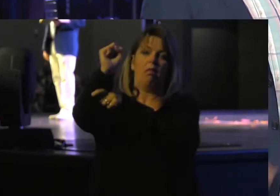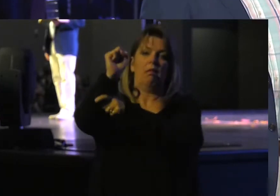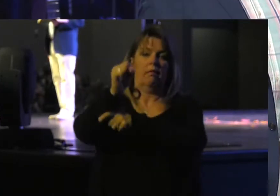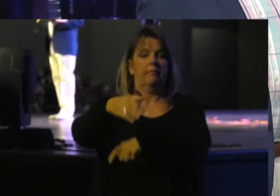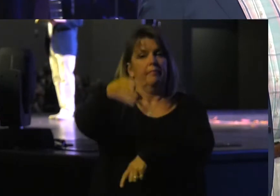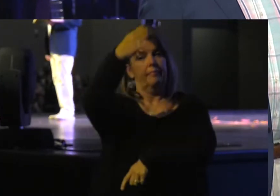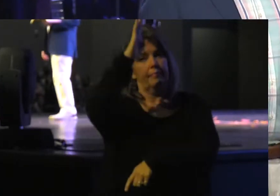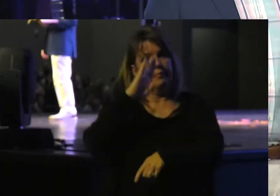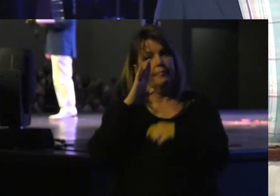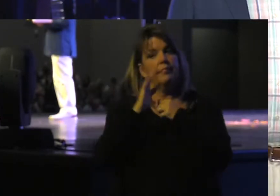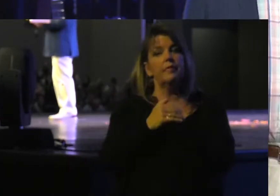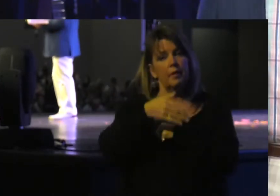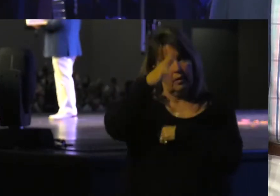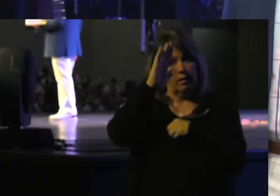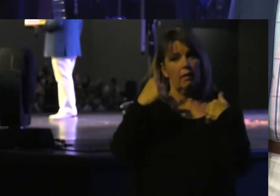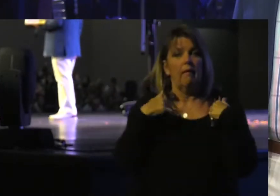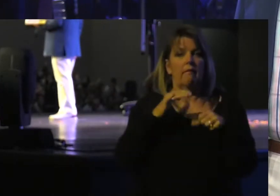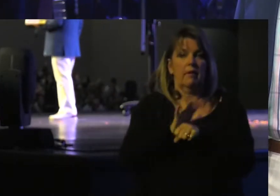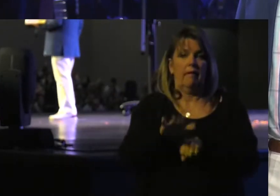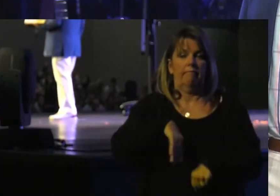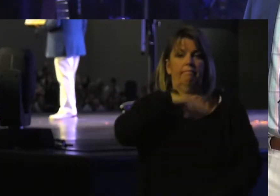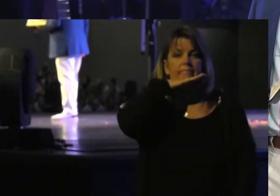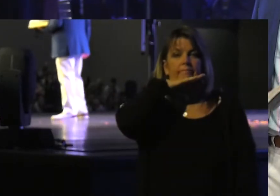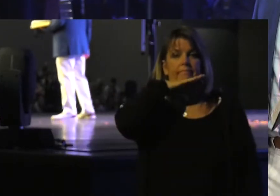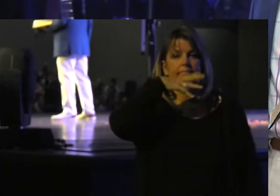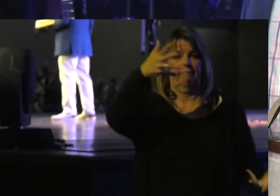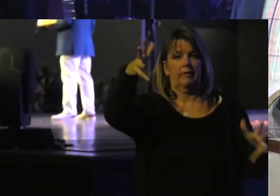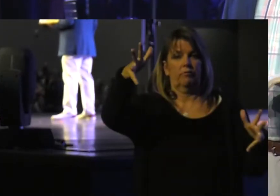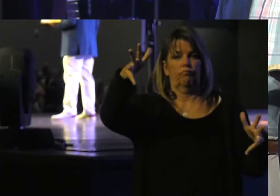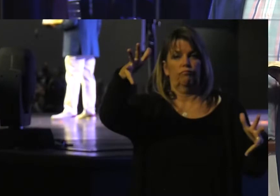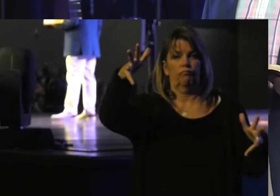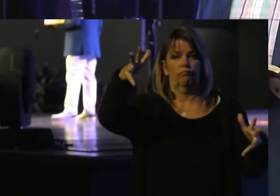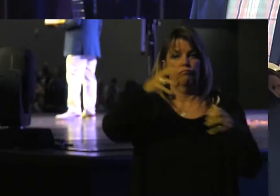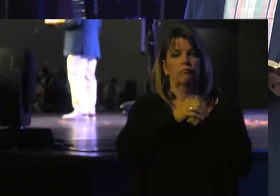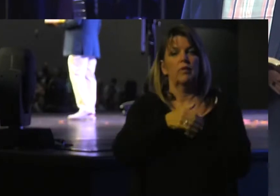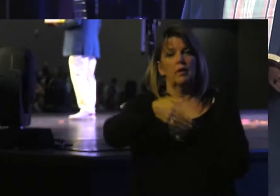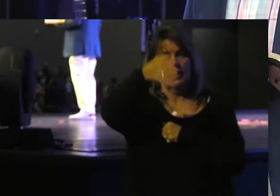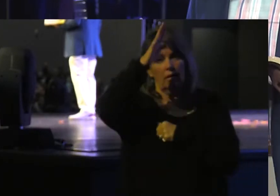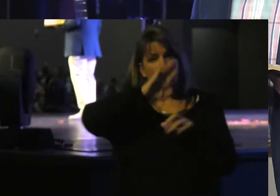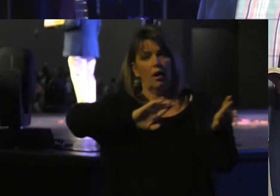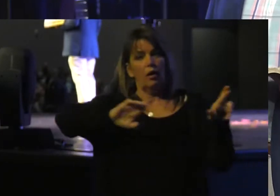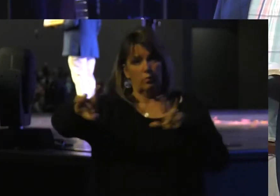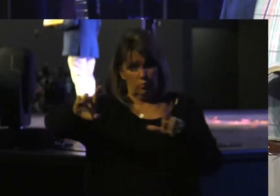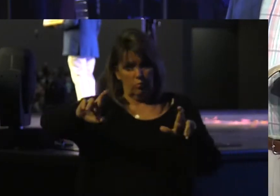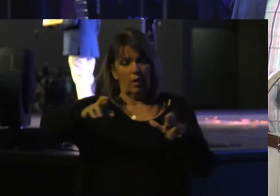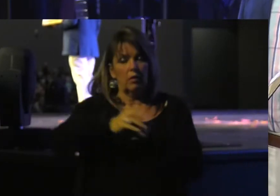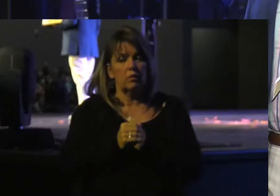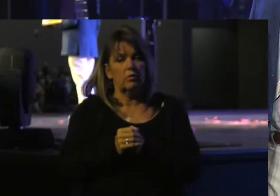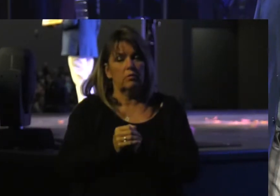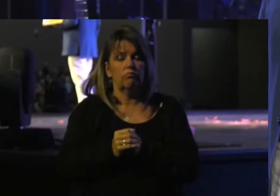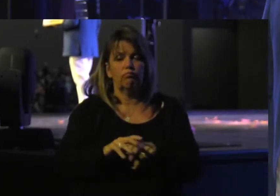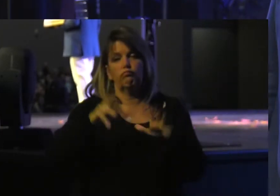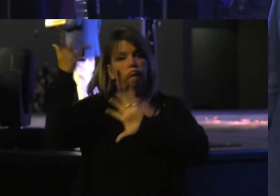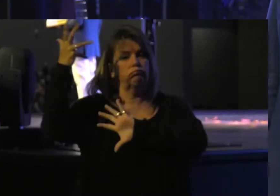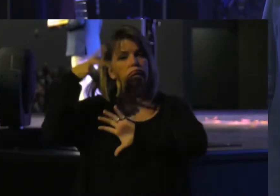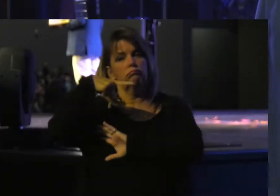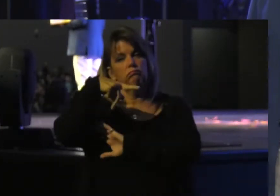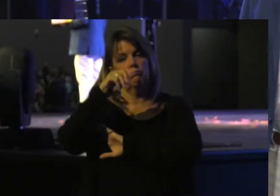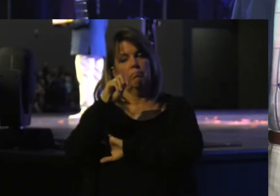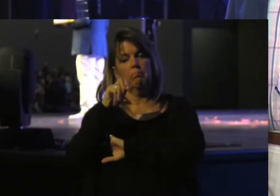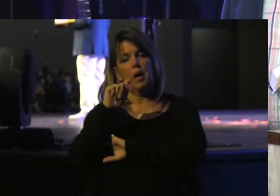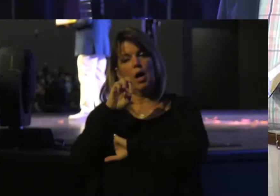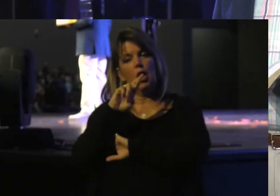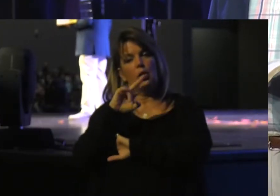to God having enough. God was ready to bust some pottery. He was ready to